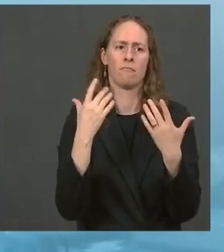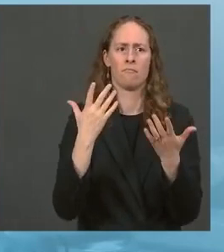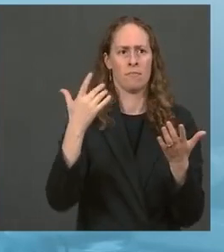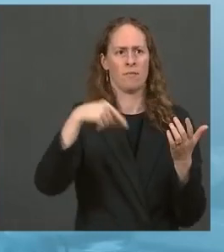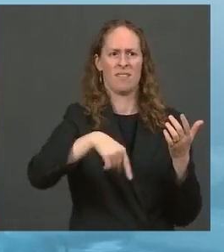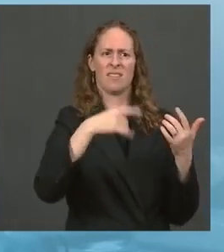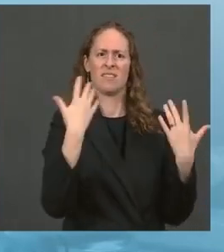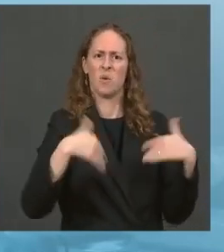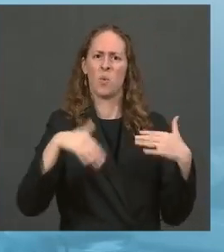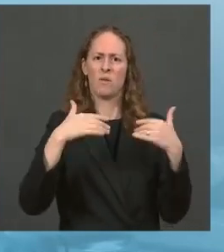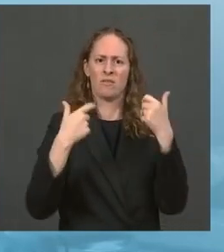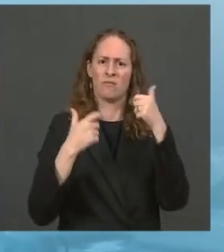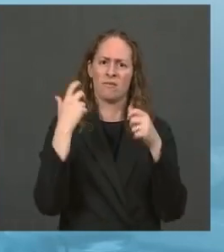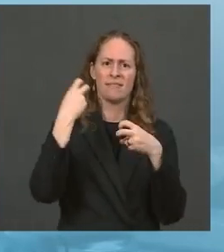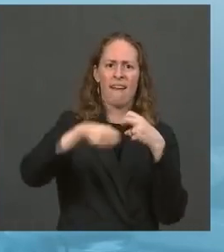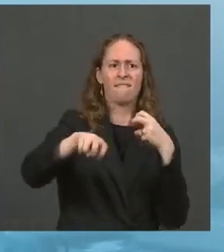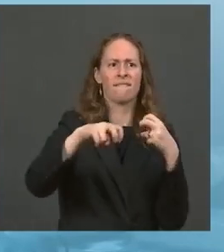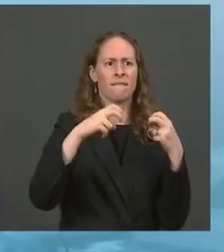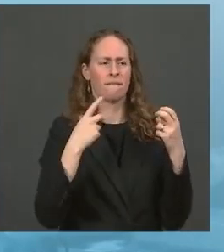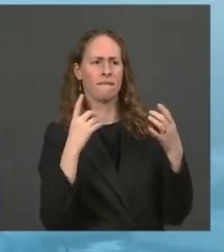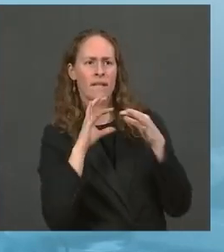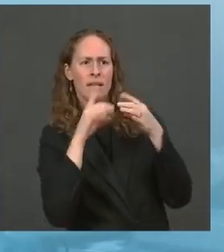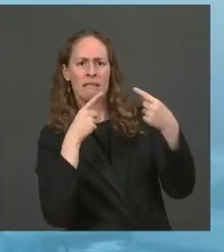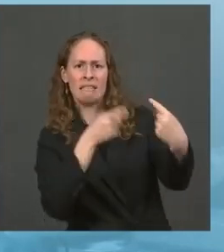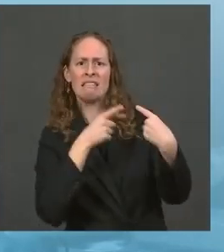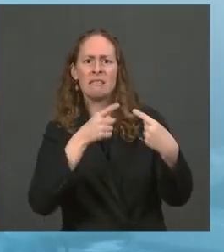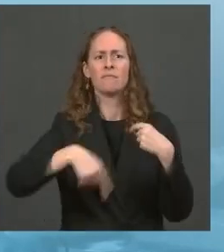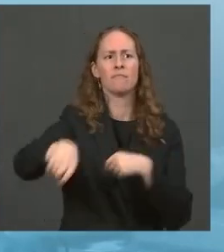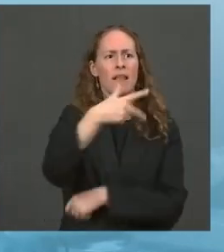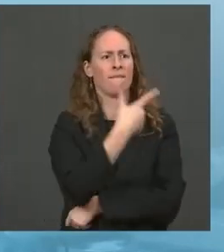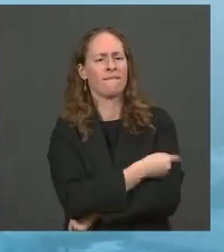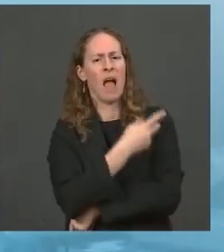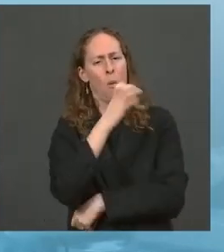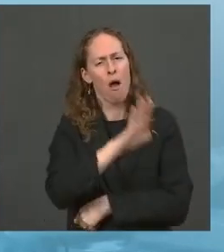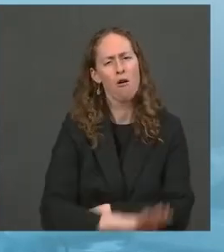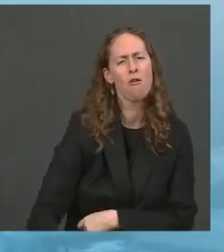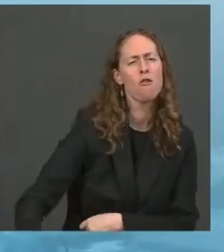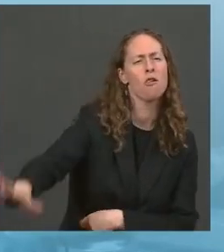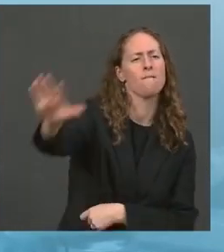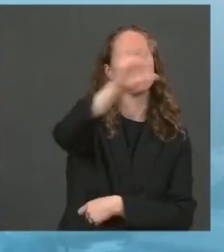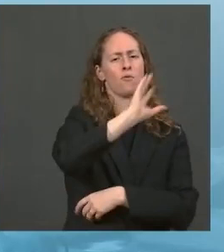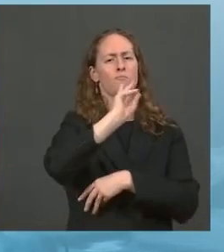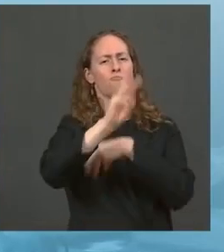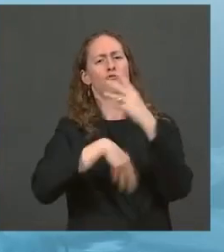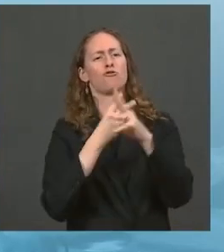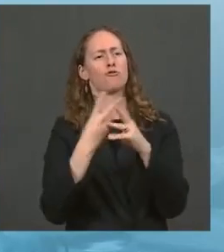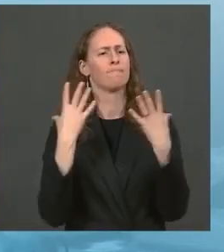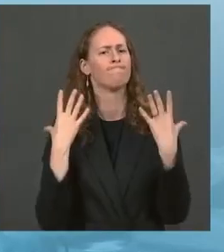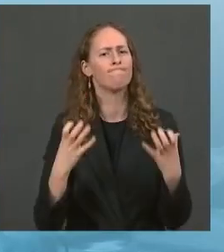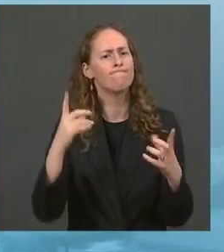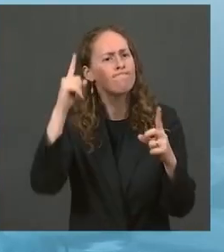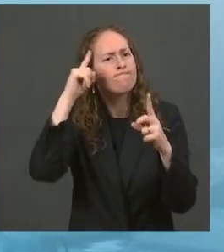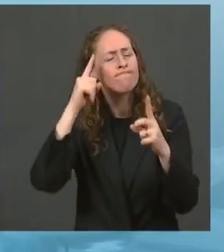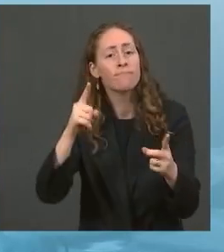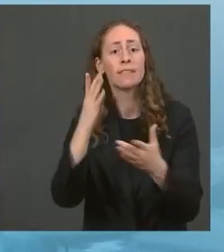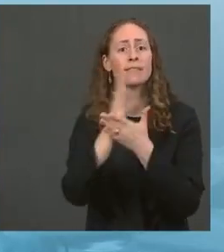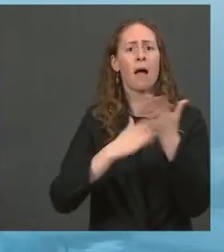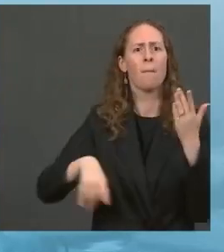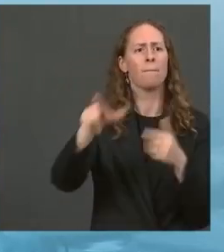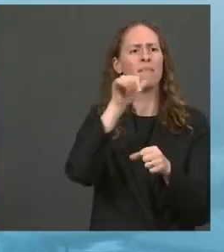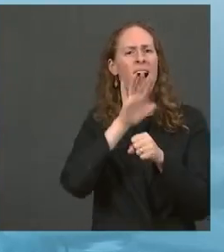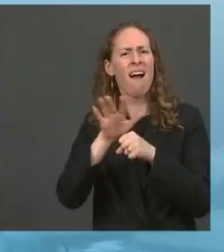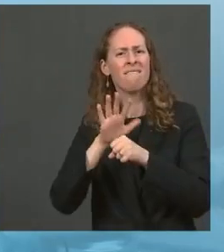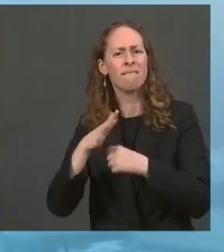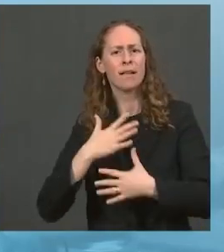vaccines available to everyone, everyone, everywhere, solving the oxygen availability crisis, financing health